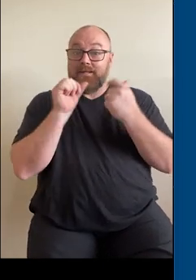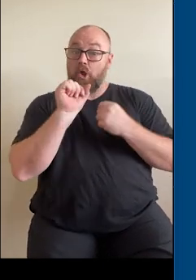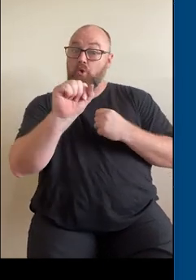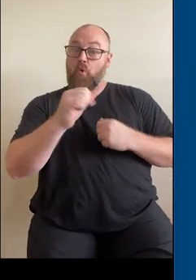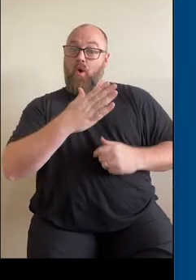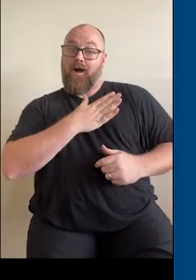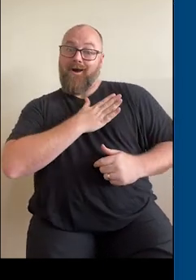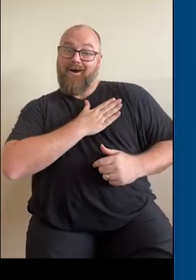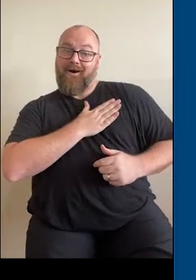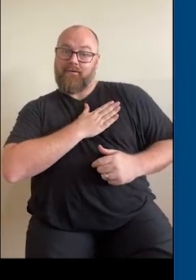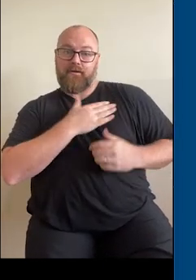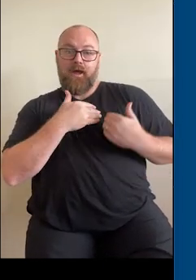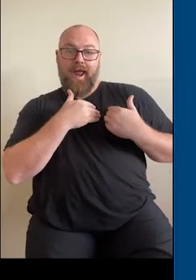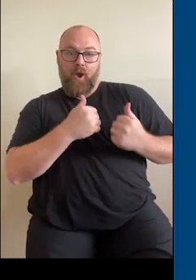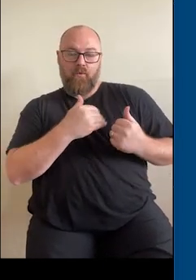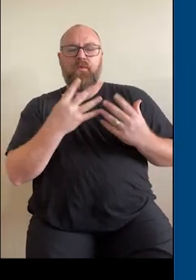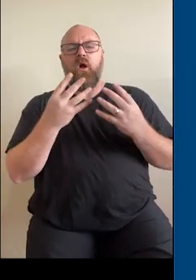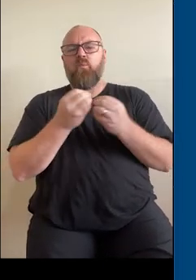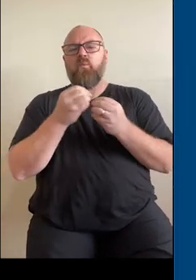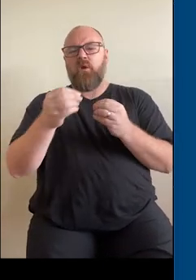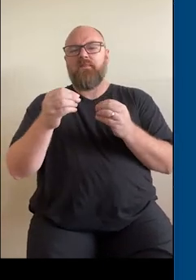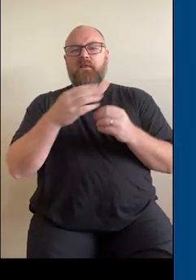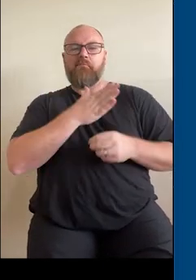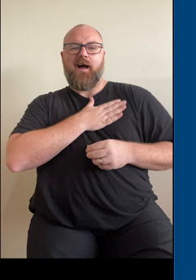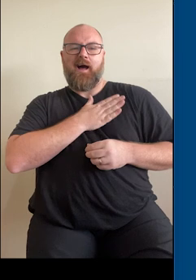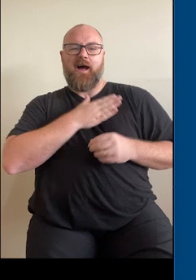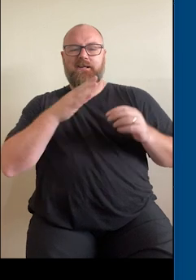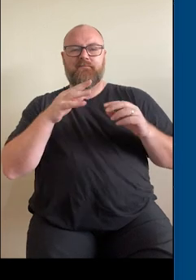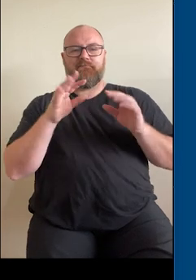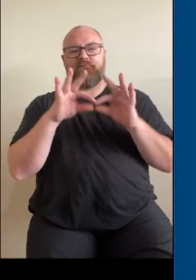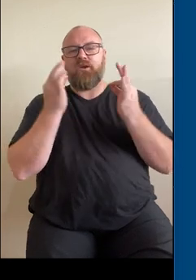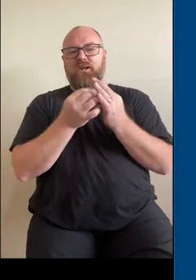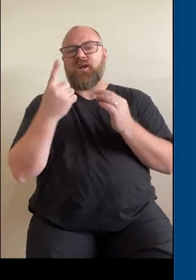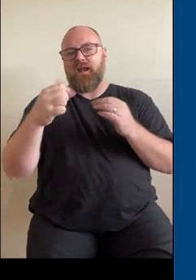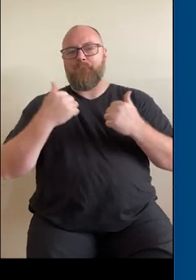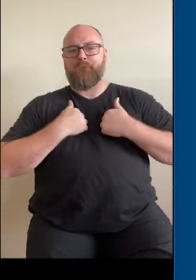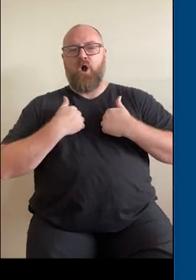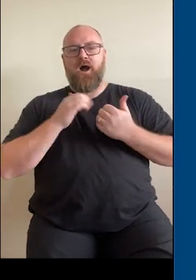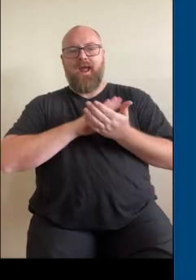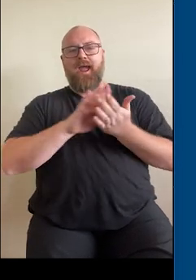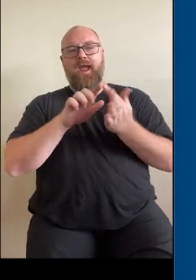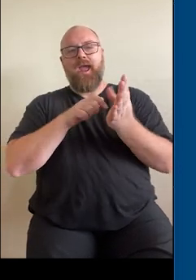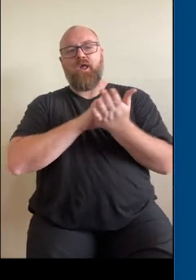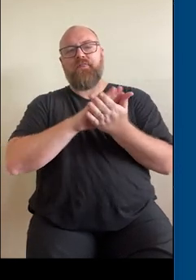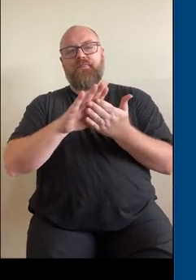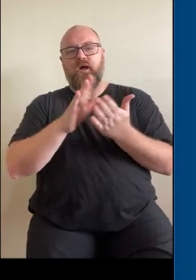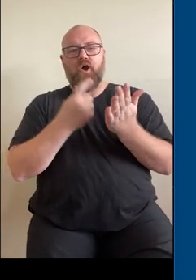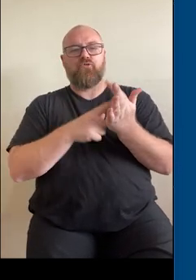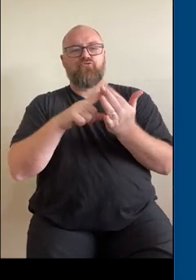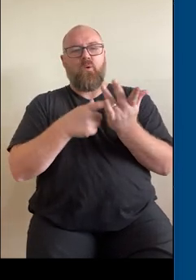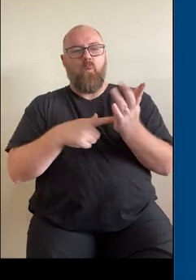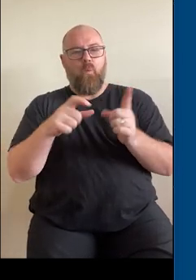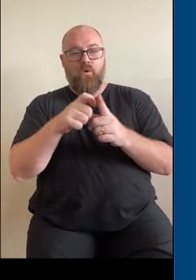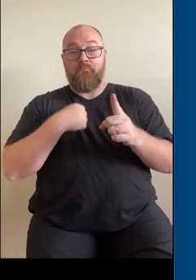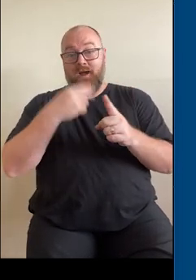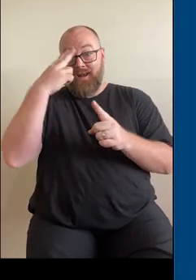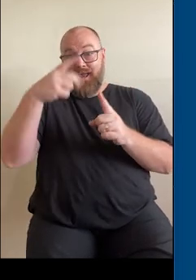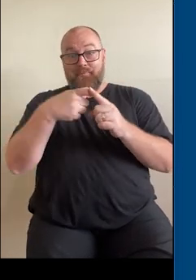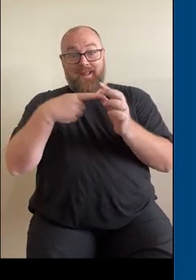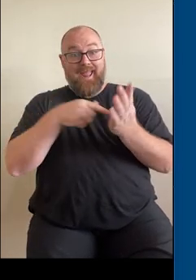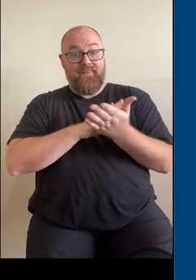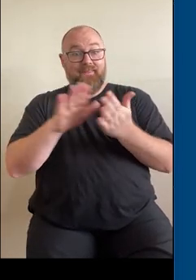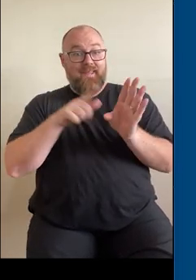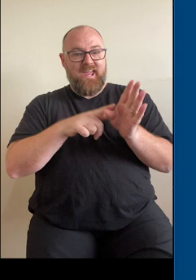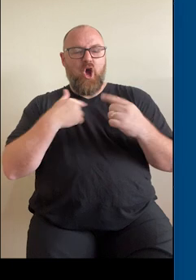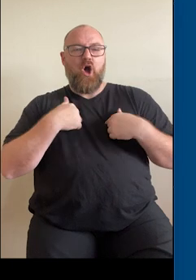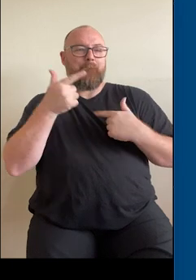with the Heart Foundation and My Health Record. My name is Cathy Rainbird and I'm one of the managers in